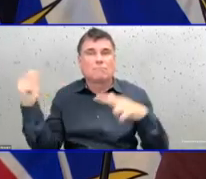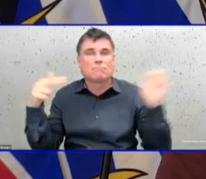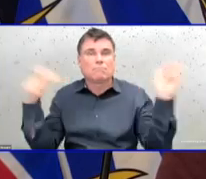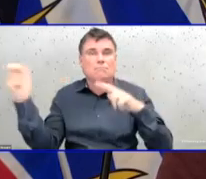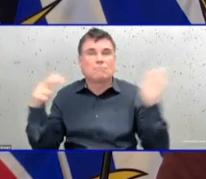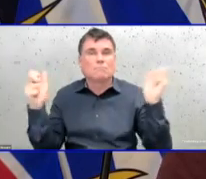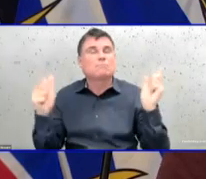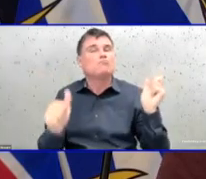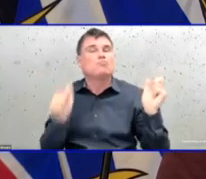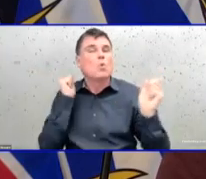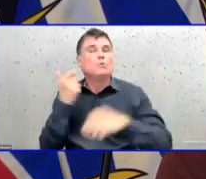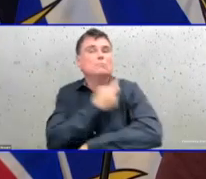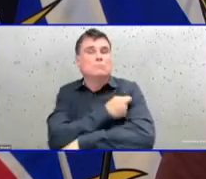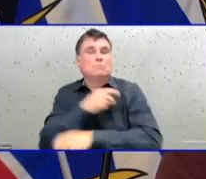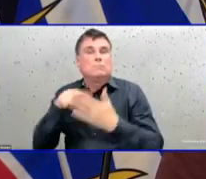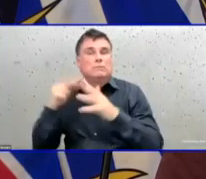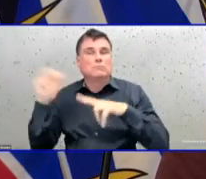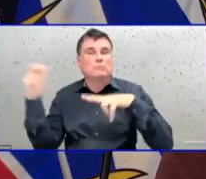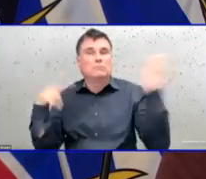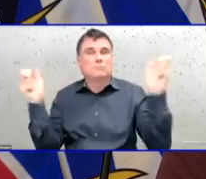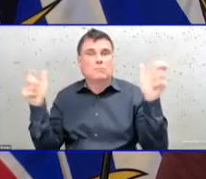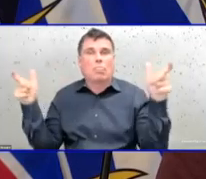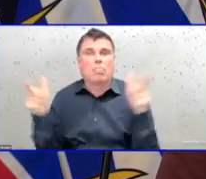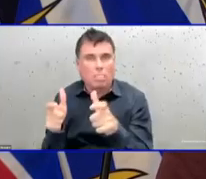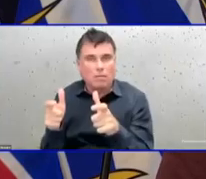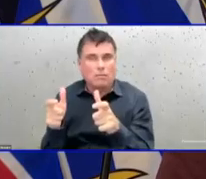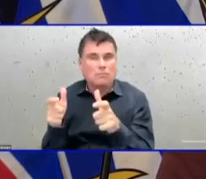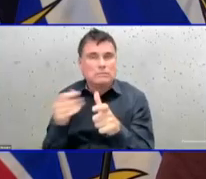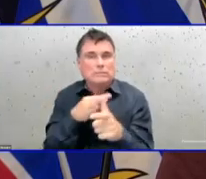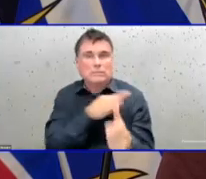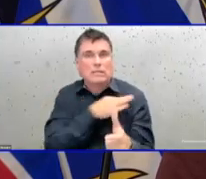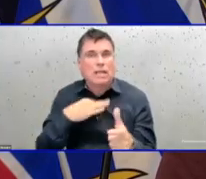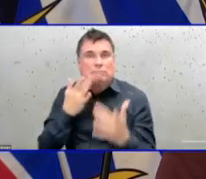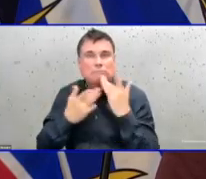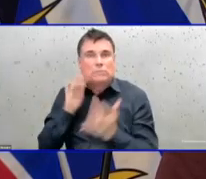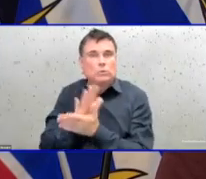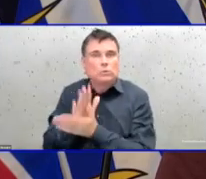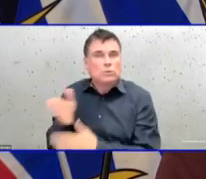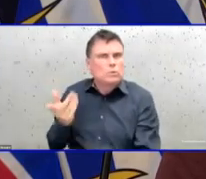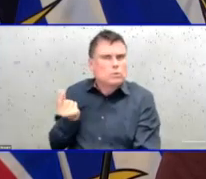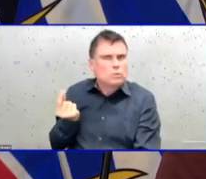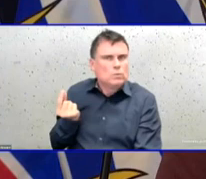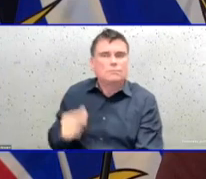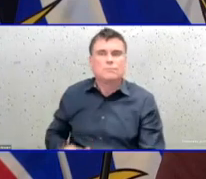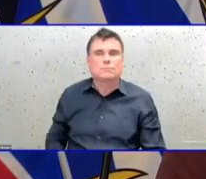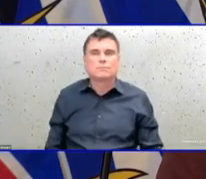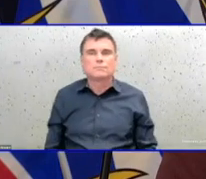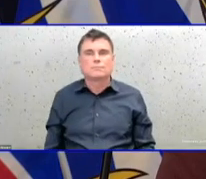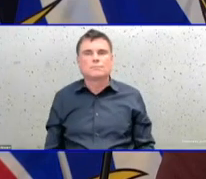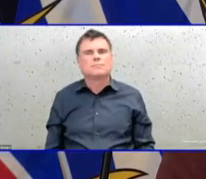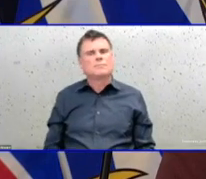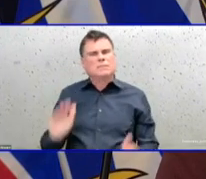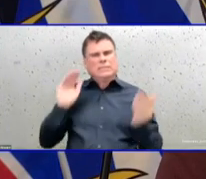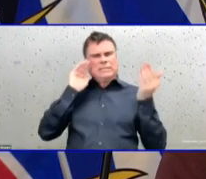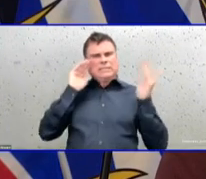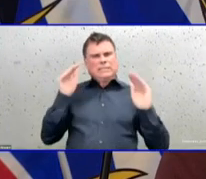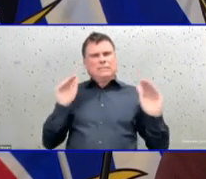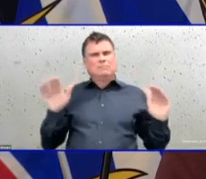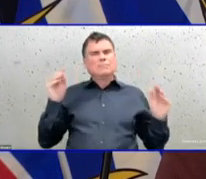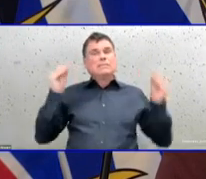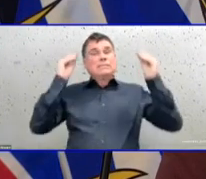including the legislature, but that an overall high rate of vaccination among teachers means a mandate should not be required.